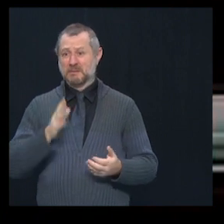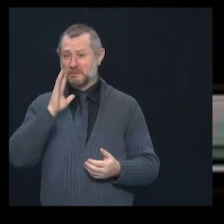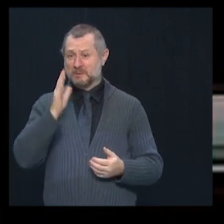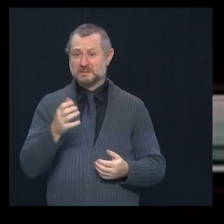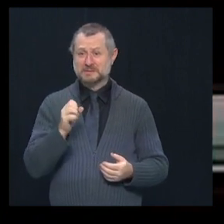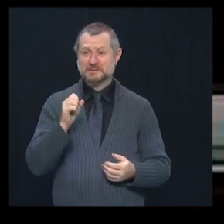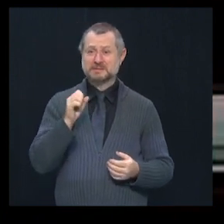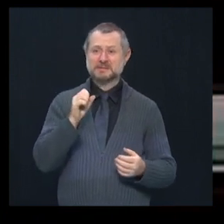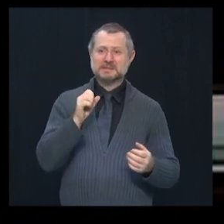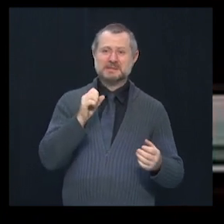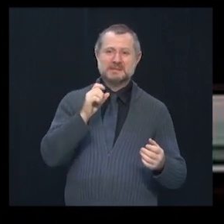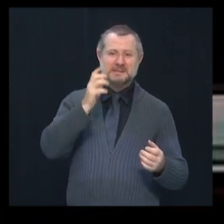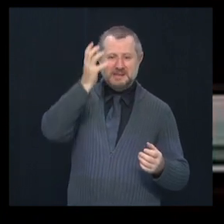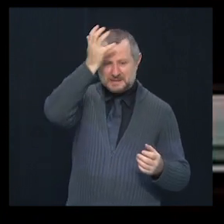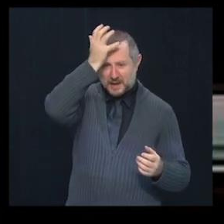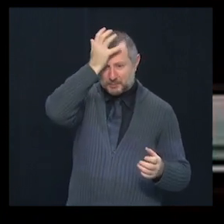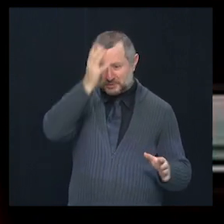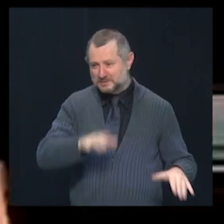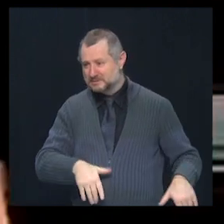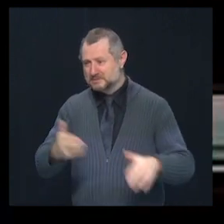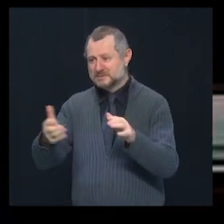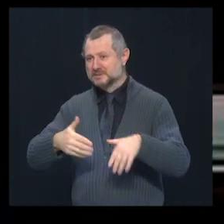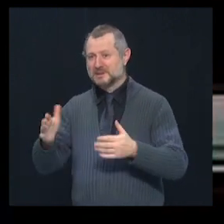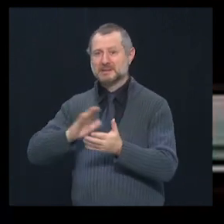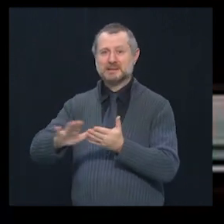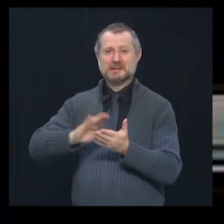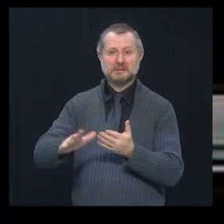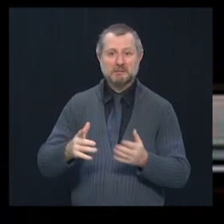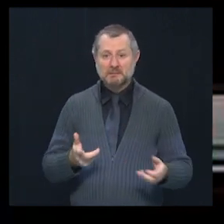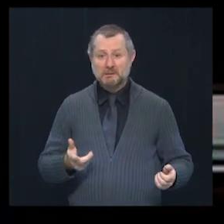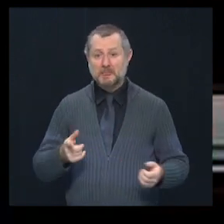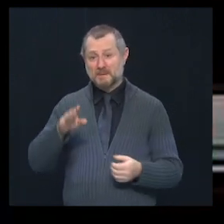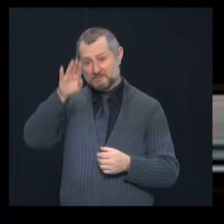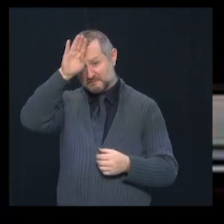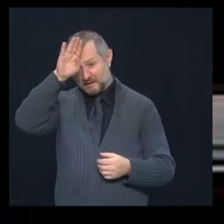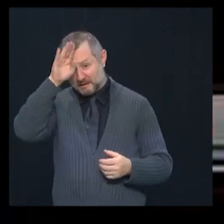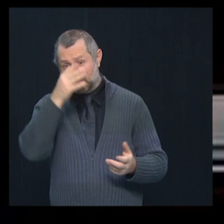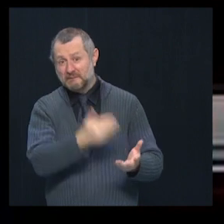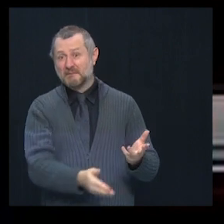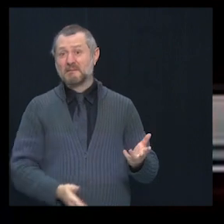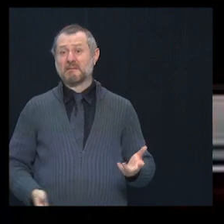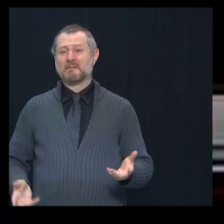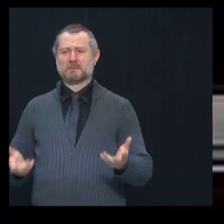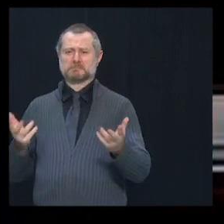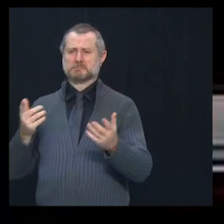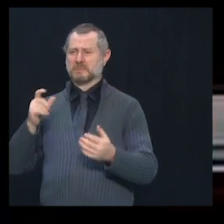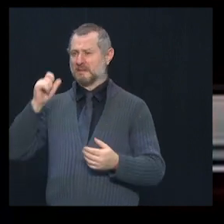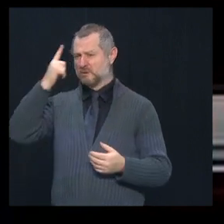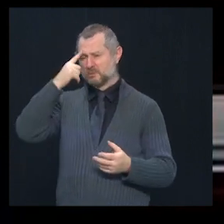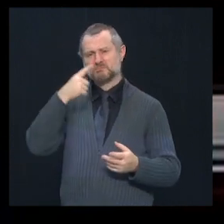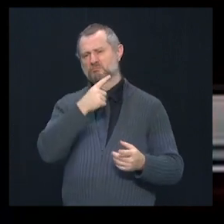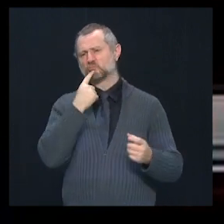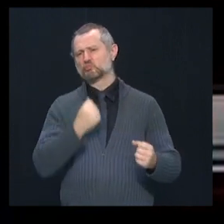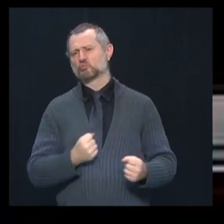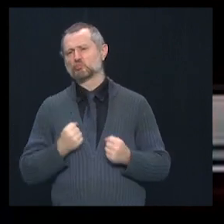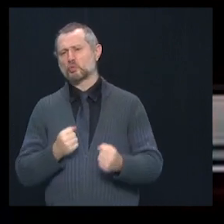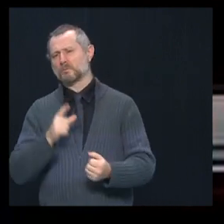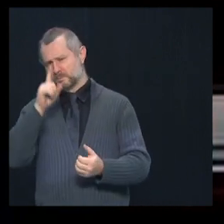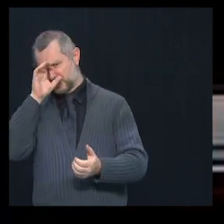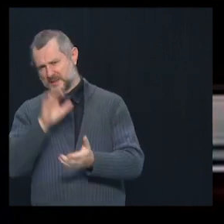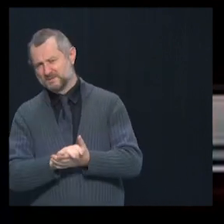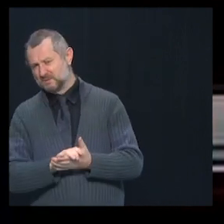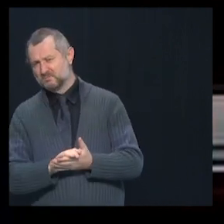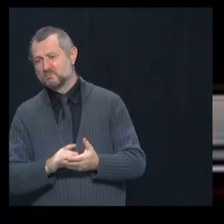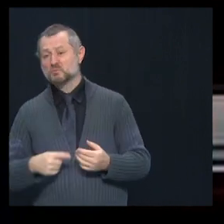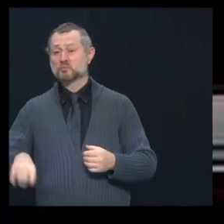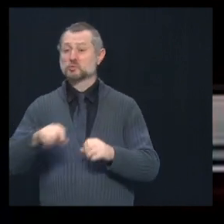forget sometimes but they're there every day firefighters on and on but governor i strongly believe this that the measure of an enlightened society is